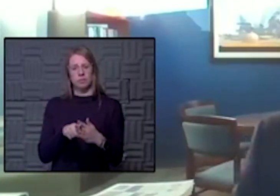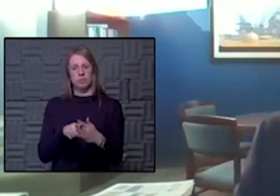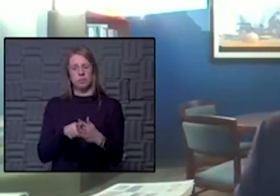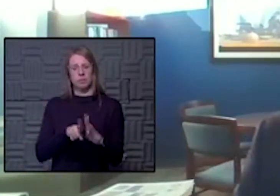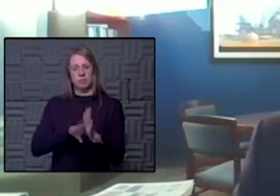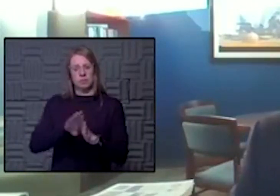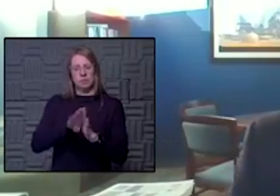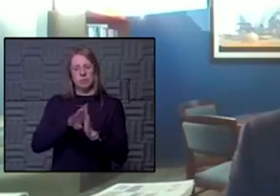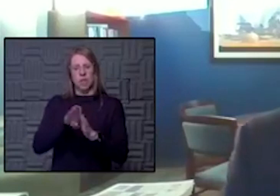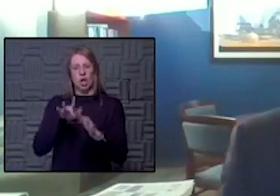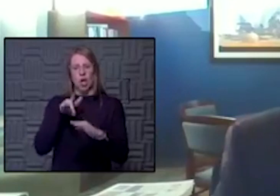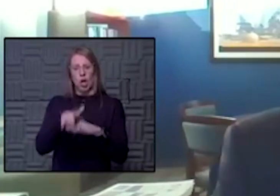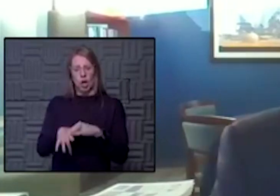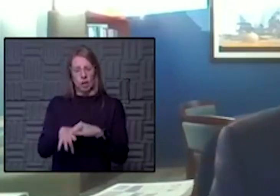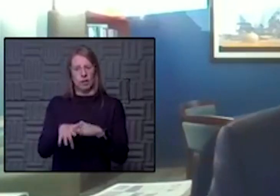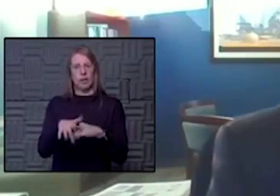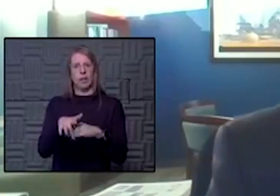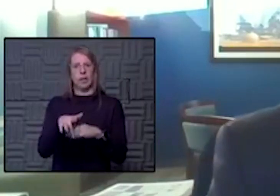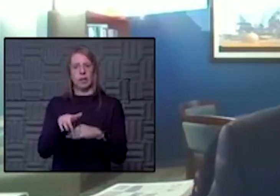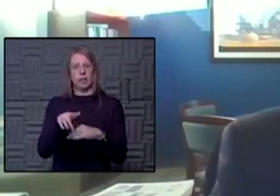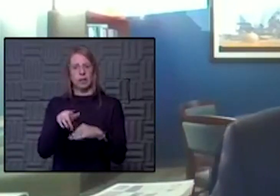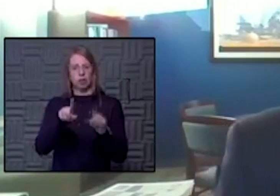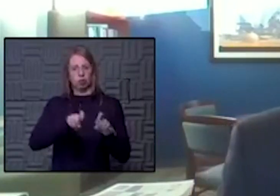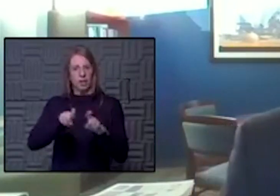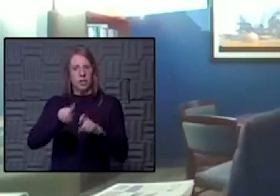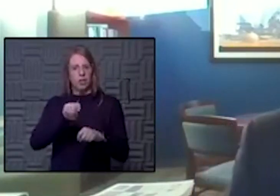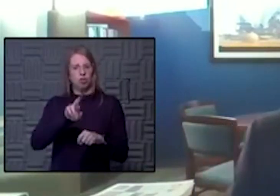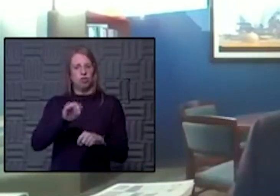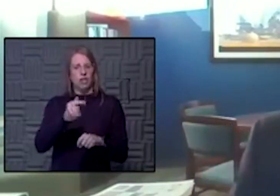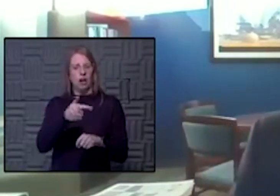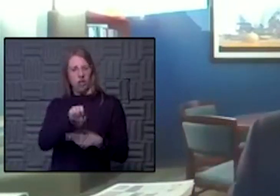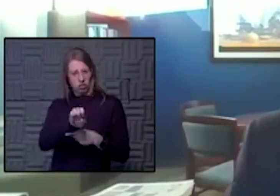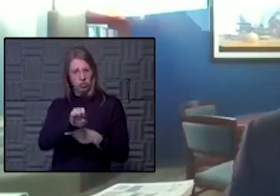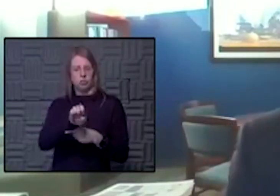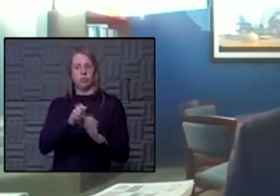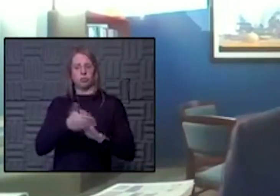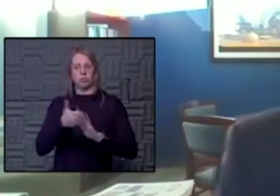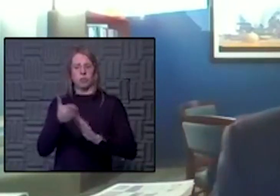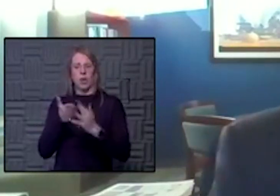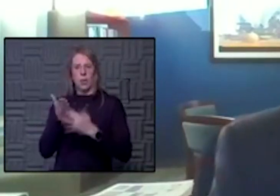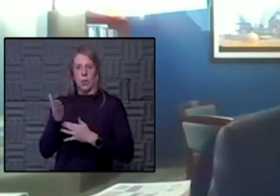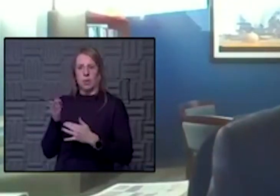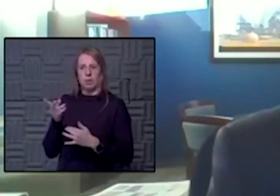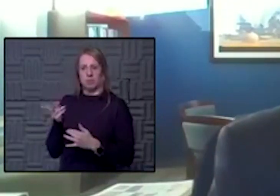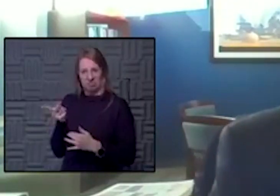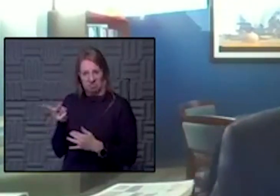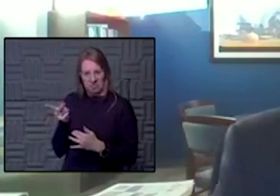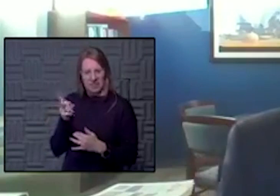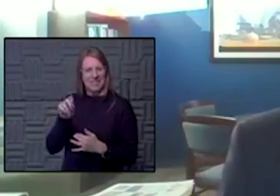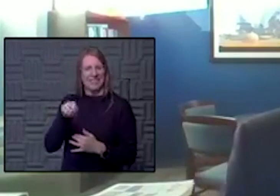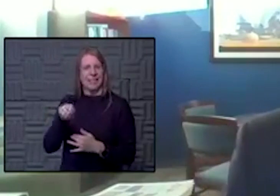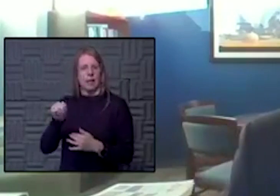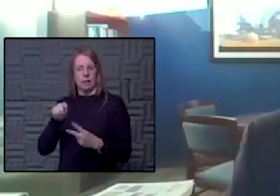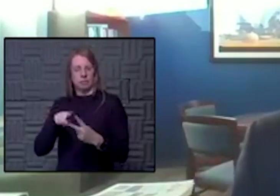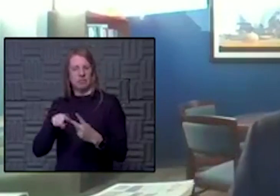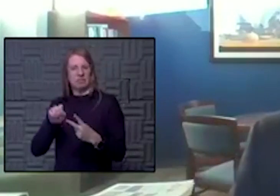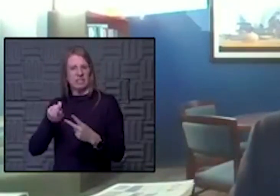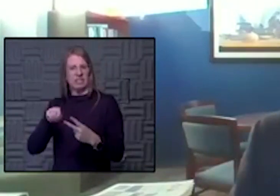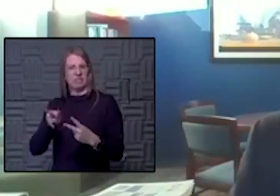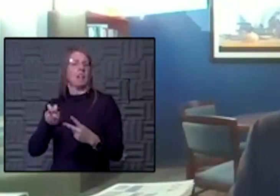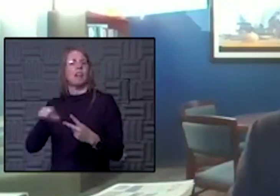-19 triage and order sets and running those through you guys, Dana and Steve and other